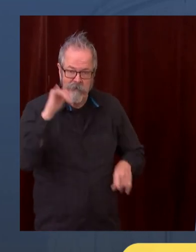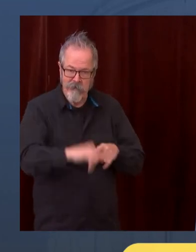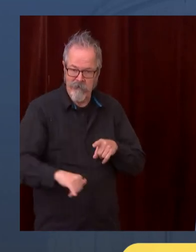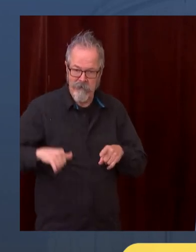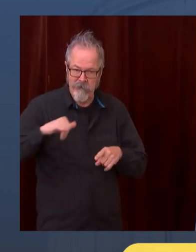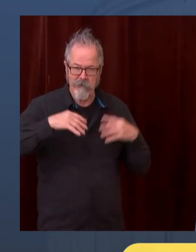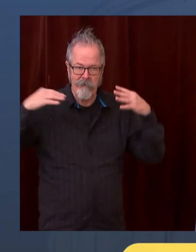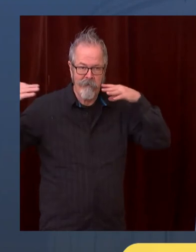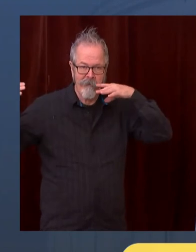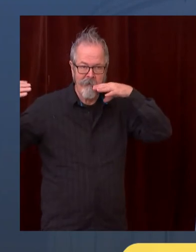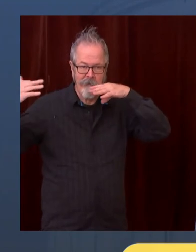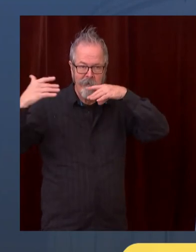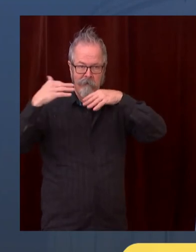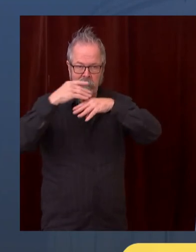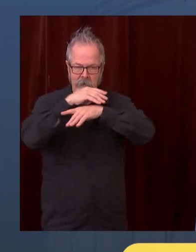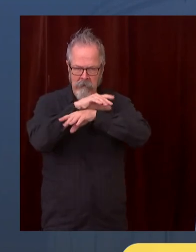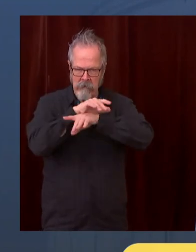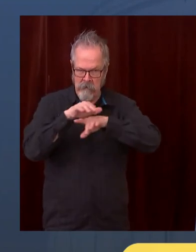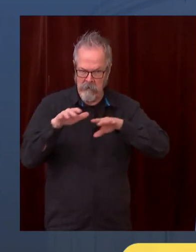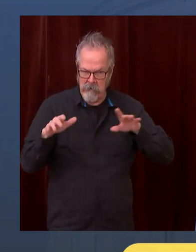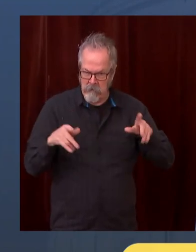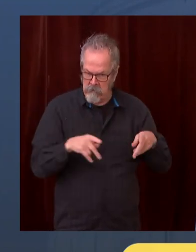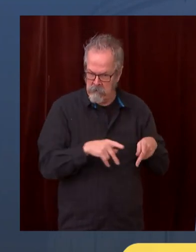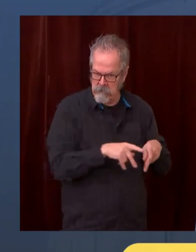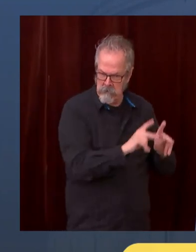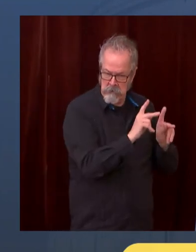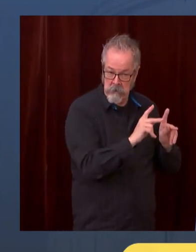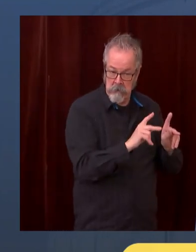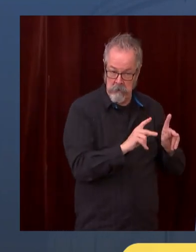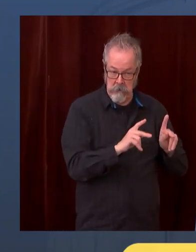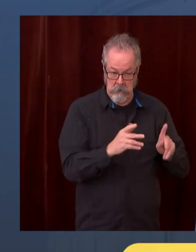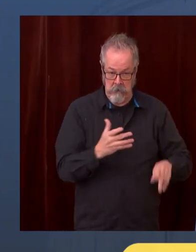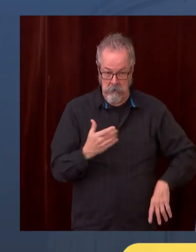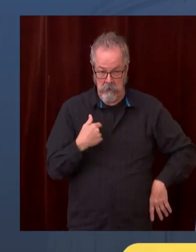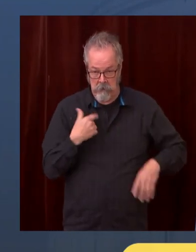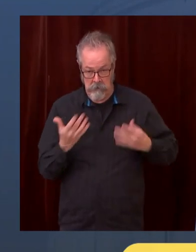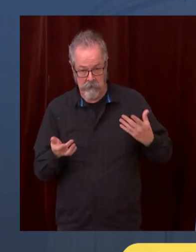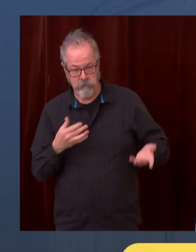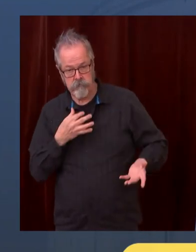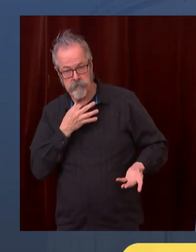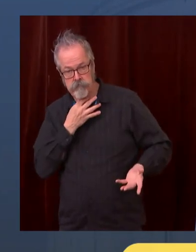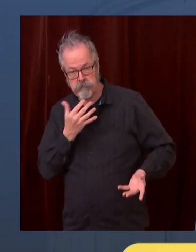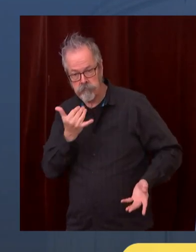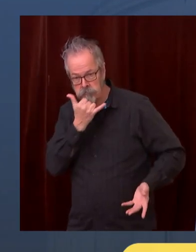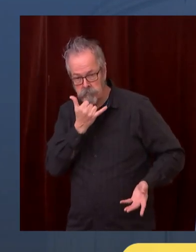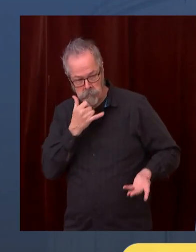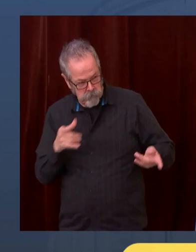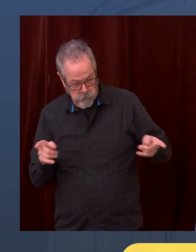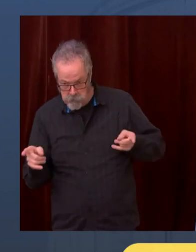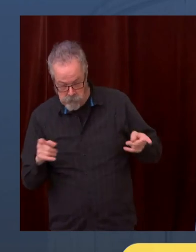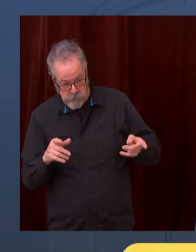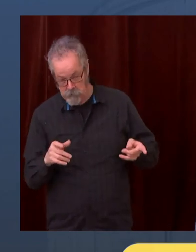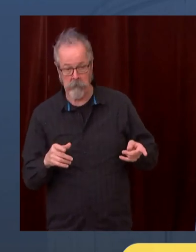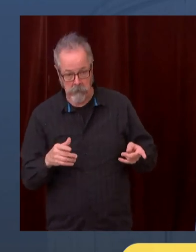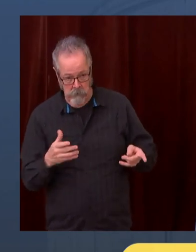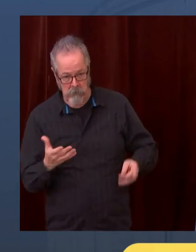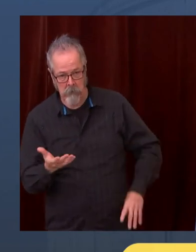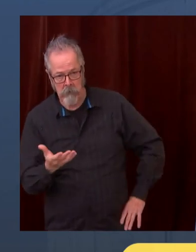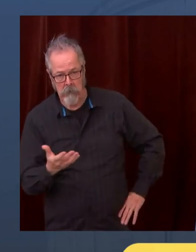So, again, I think the court system has procedures in place where we are actually